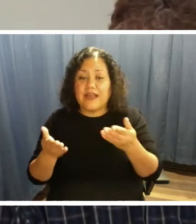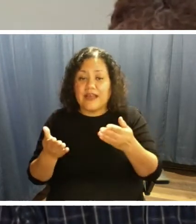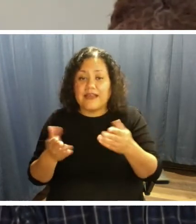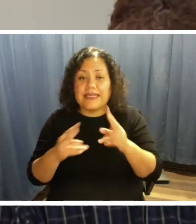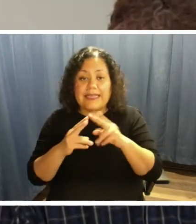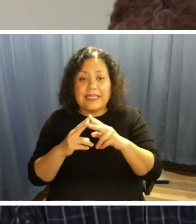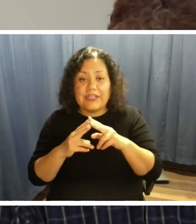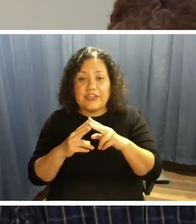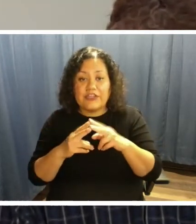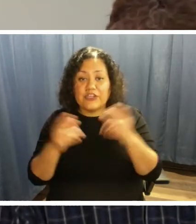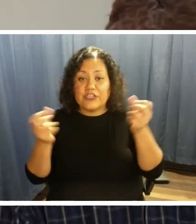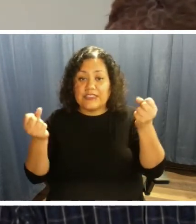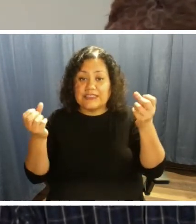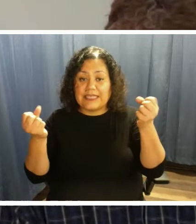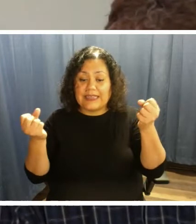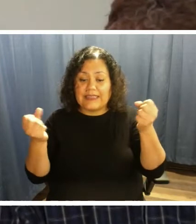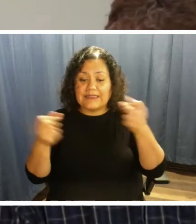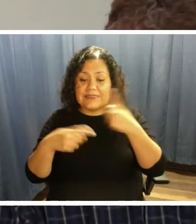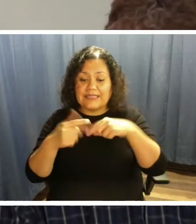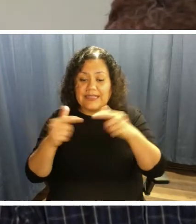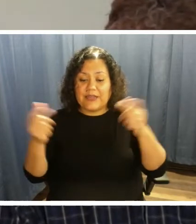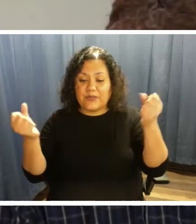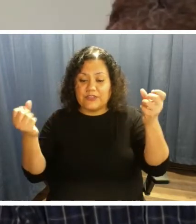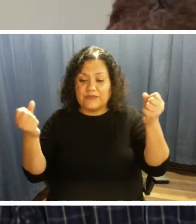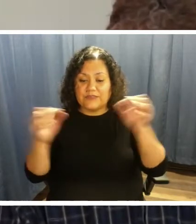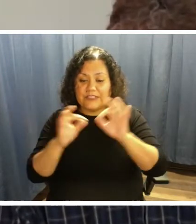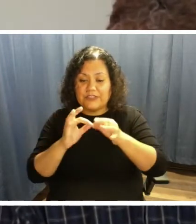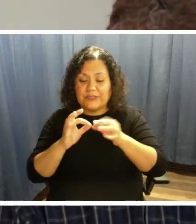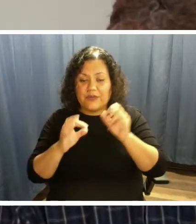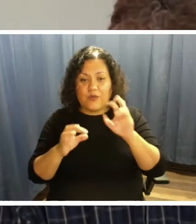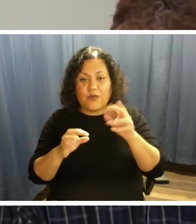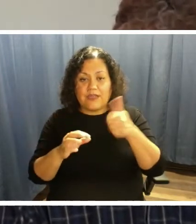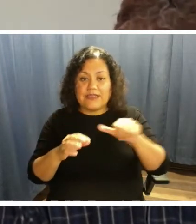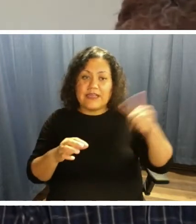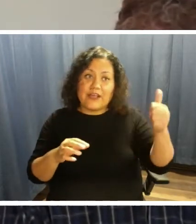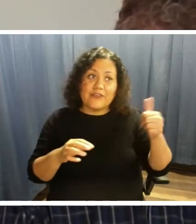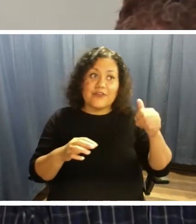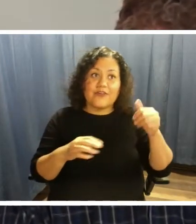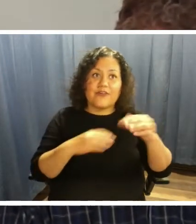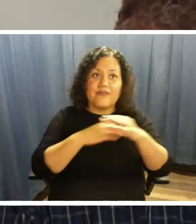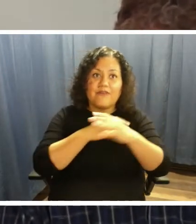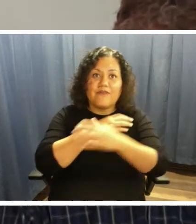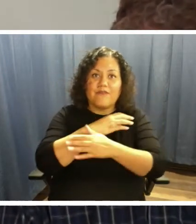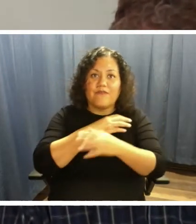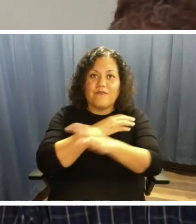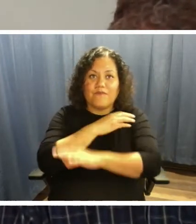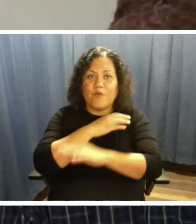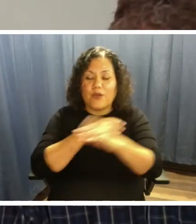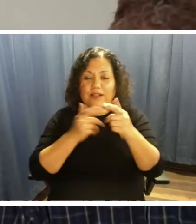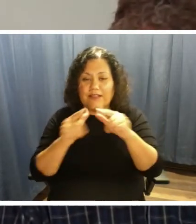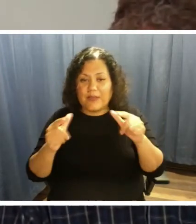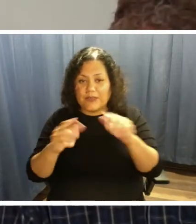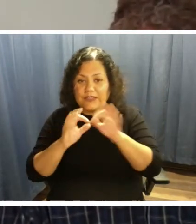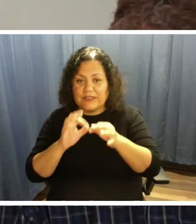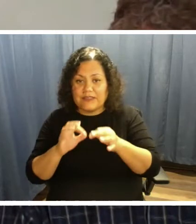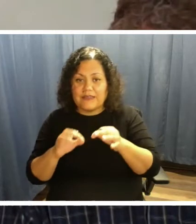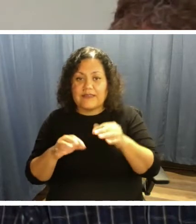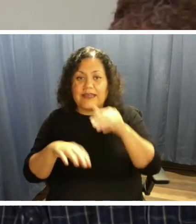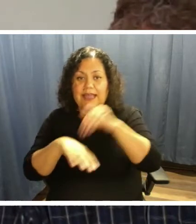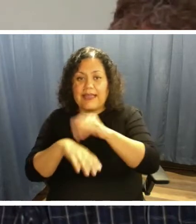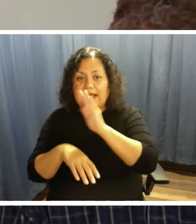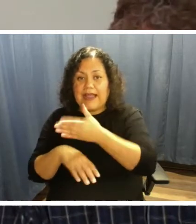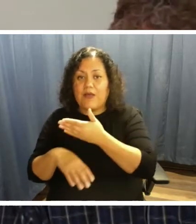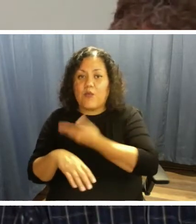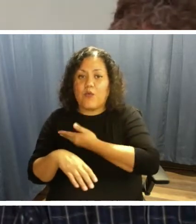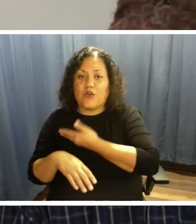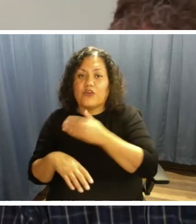sign language interpretation or any other foreign language interpretation at our transit centers. And,